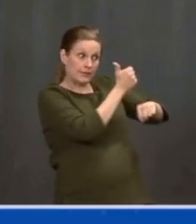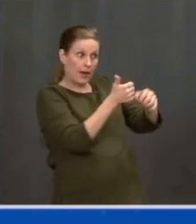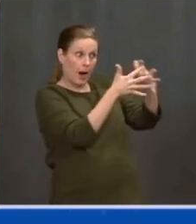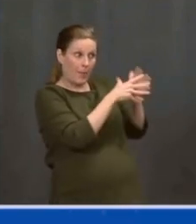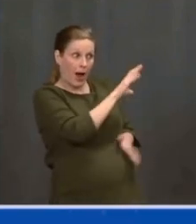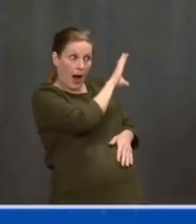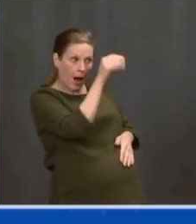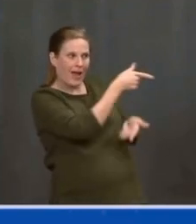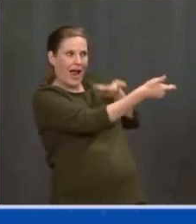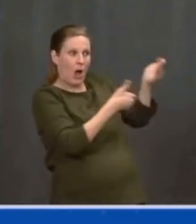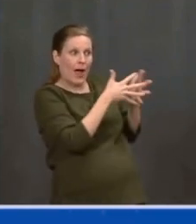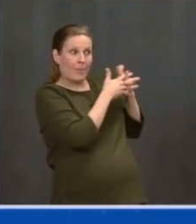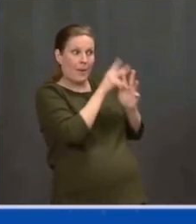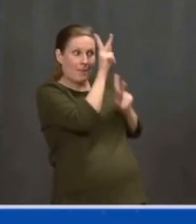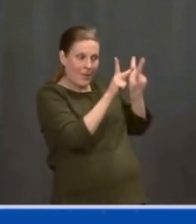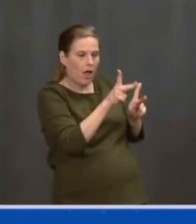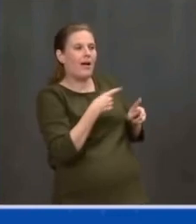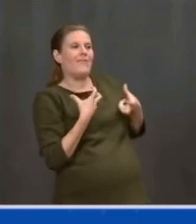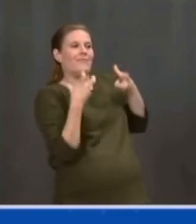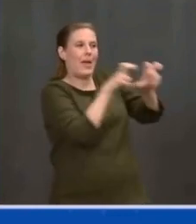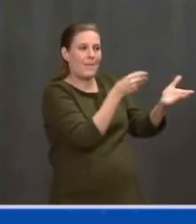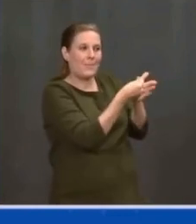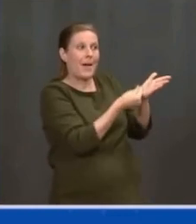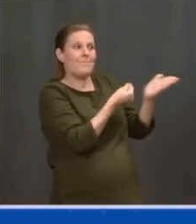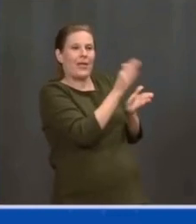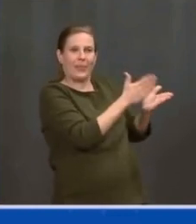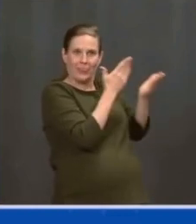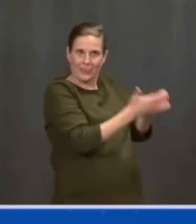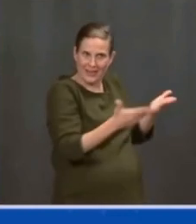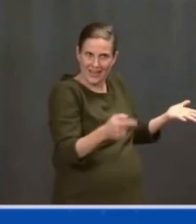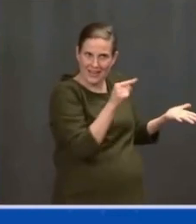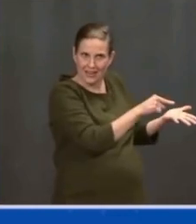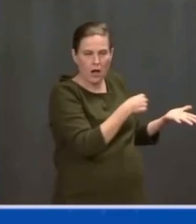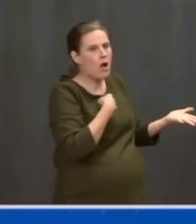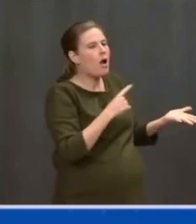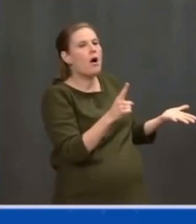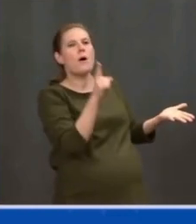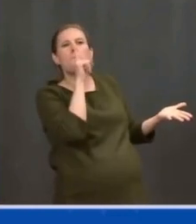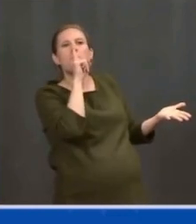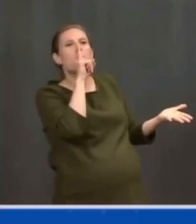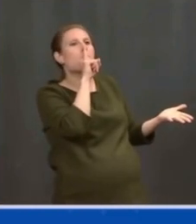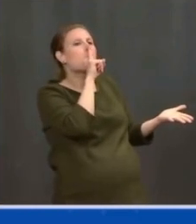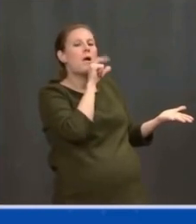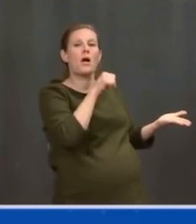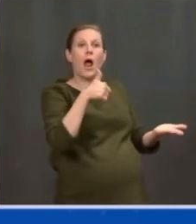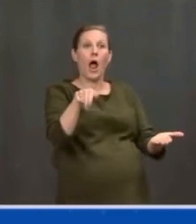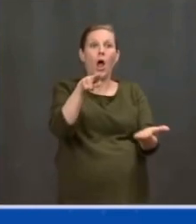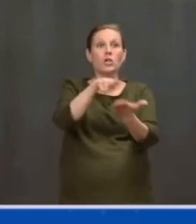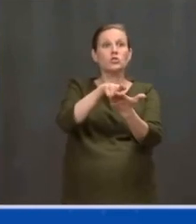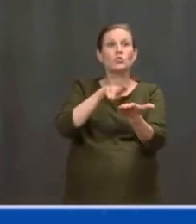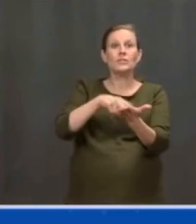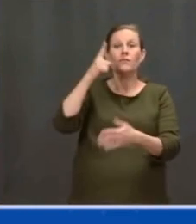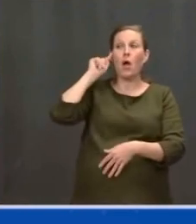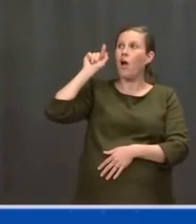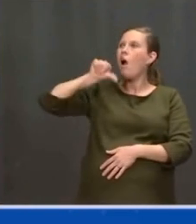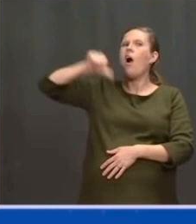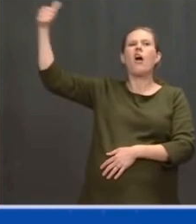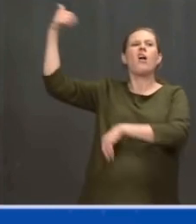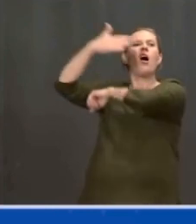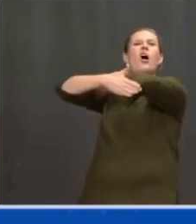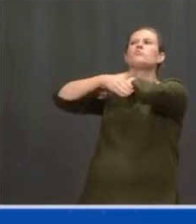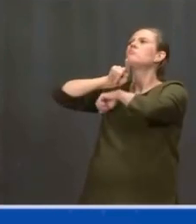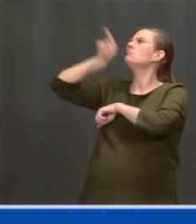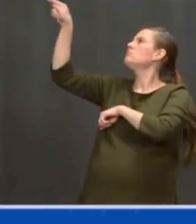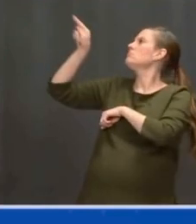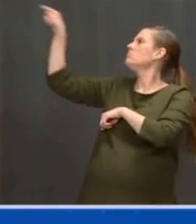that will not go to a company that is an American company with